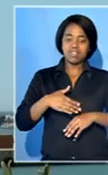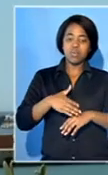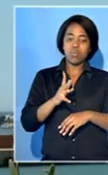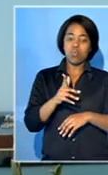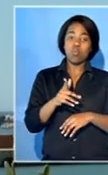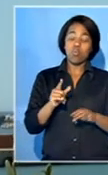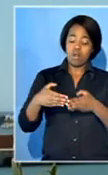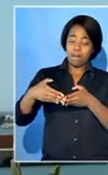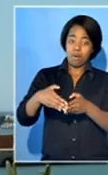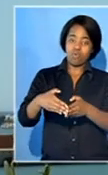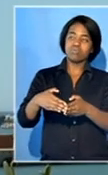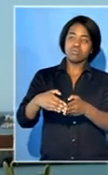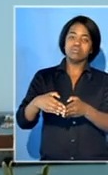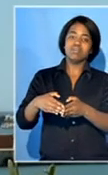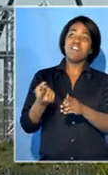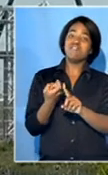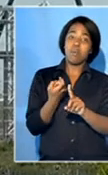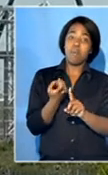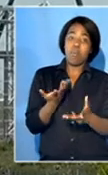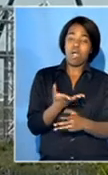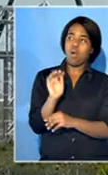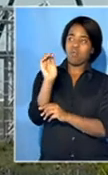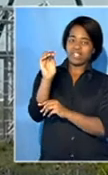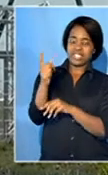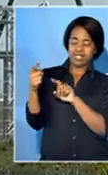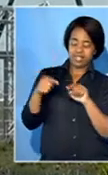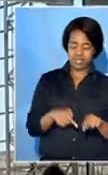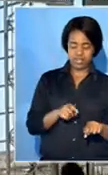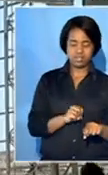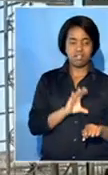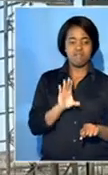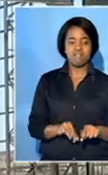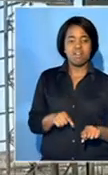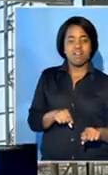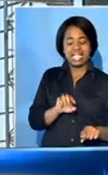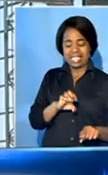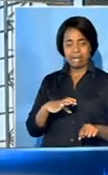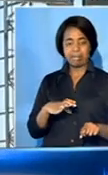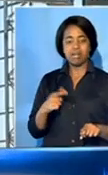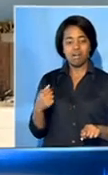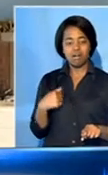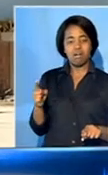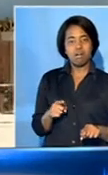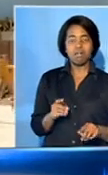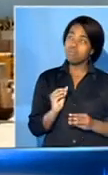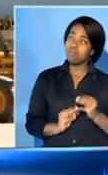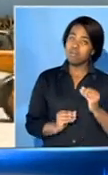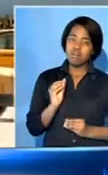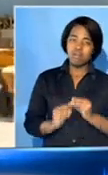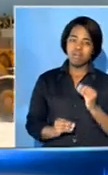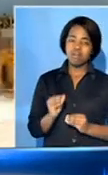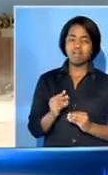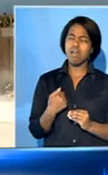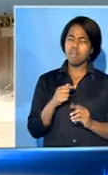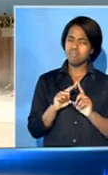and equipment are currently being imported. A new manufacturing plant near Port Elizabeth will fill the gap. We'll definitely focus